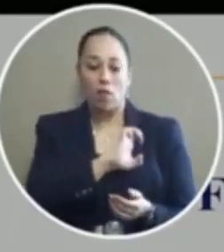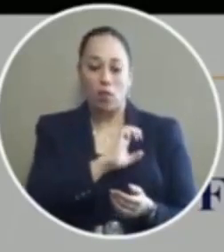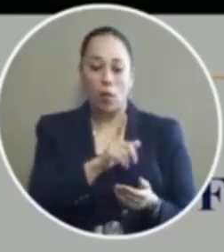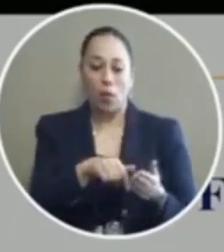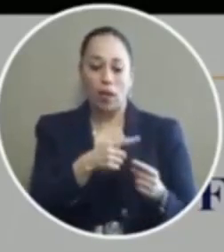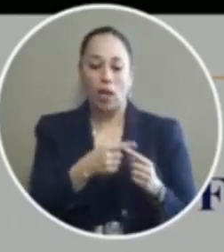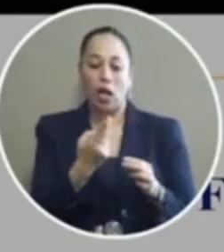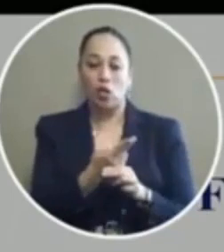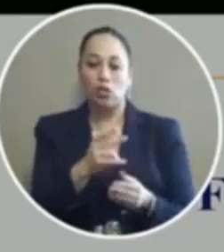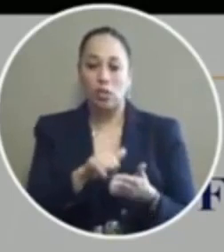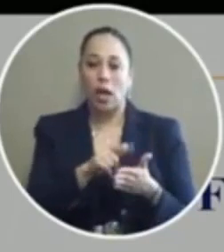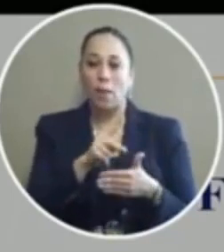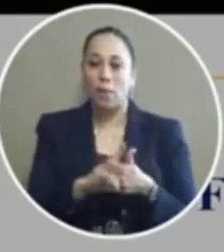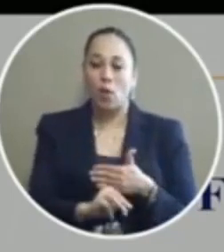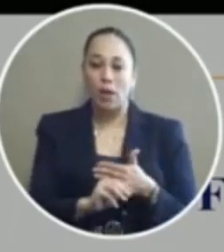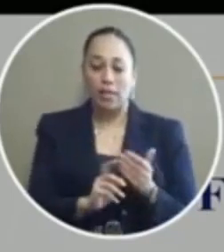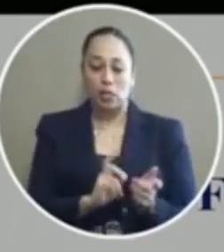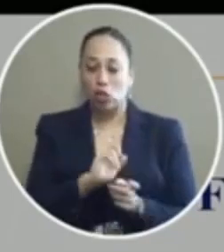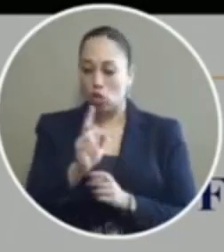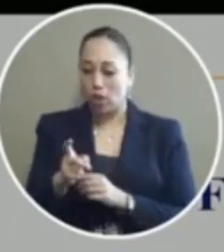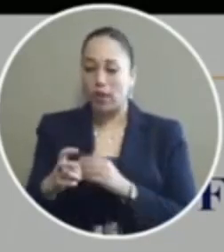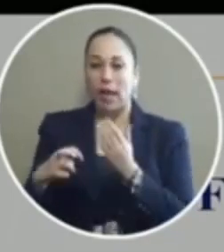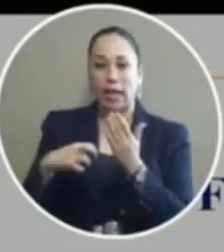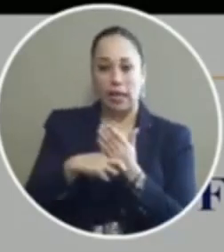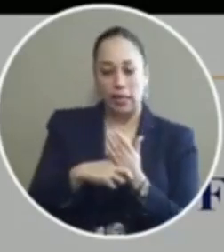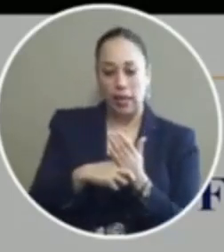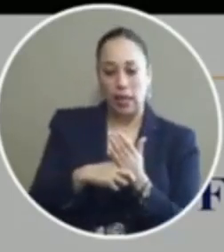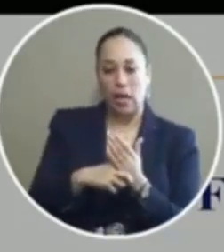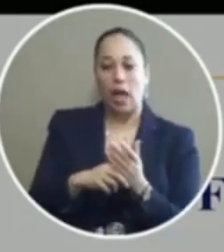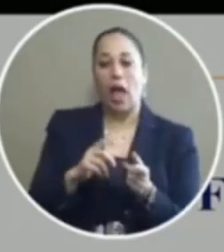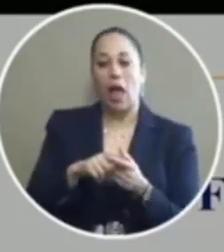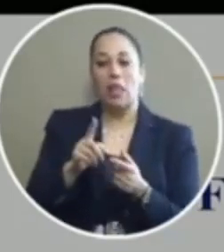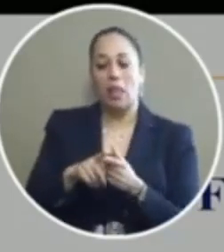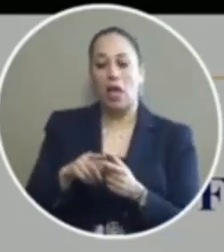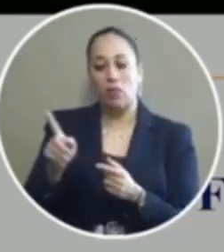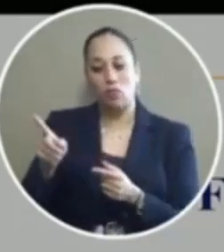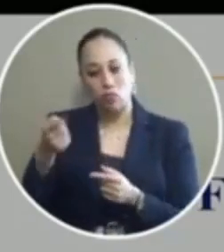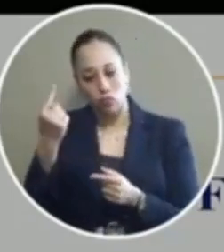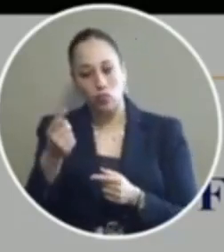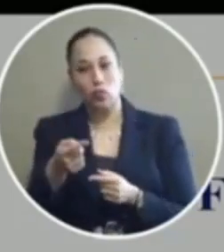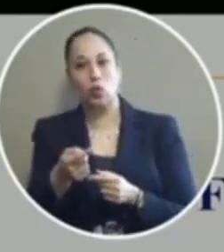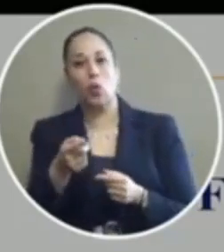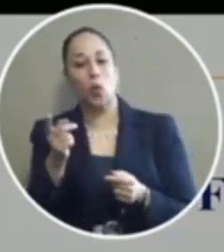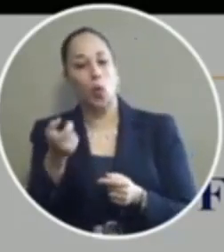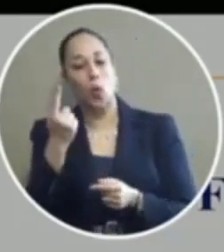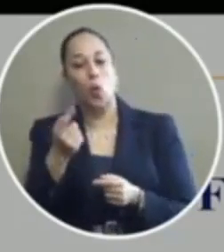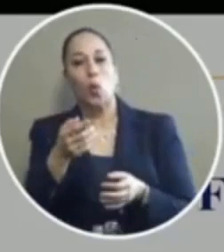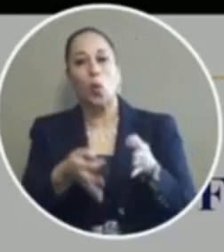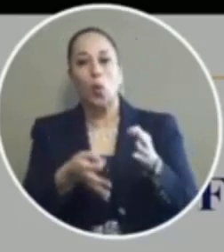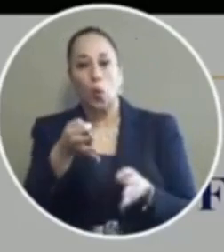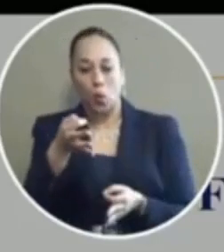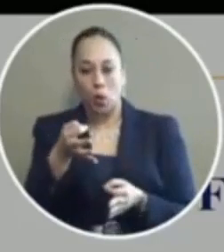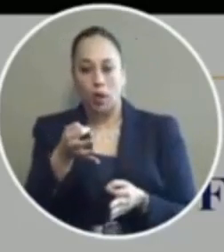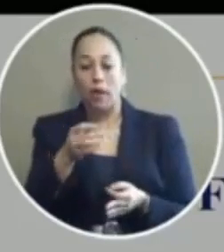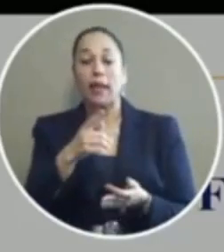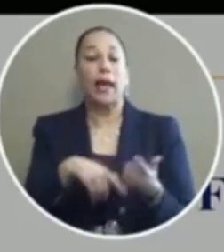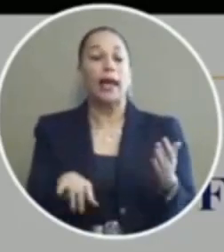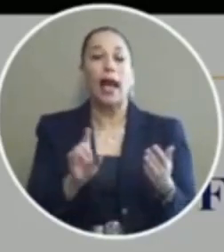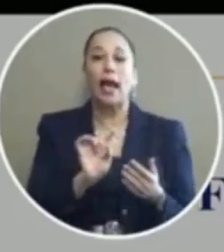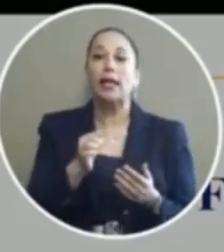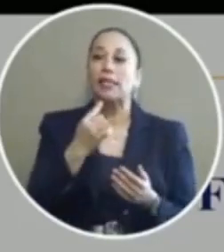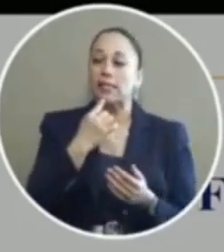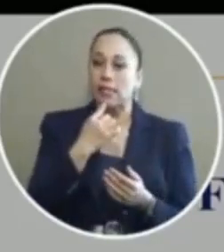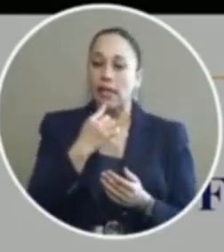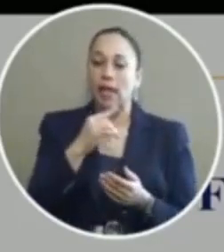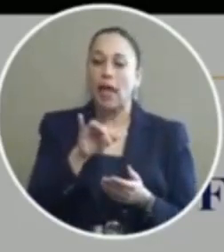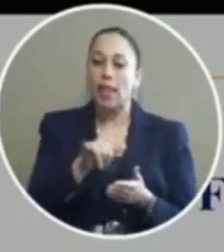program is they're giving someone a citation and then they're giving them a summons to show up for court there's been mentioned the